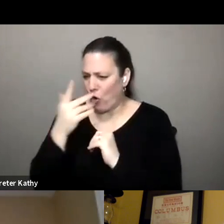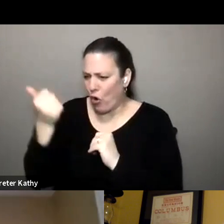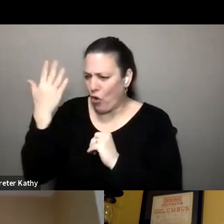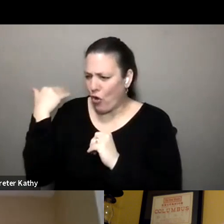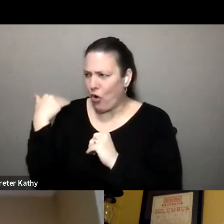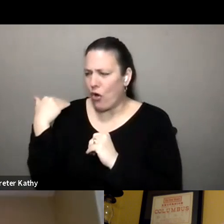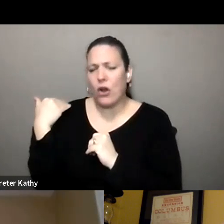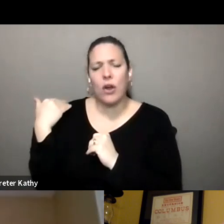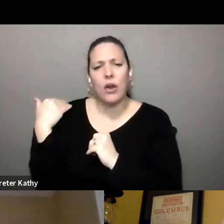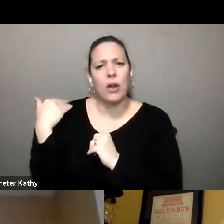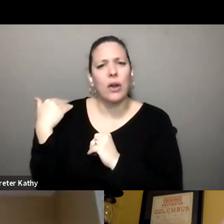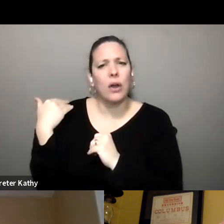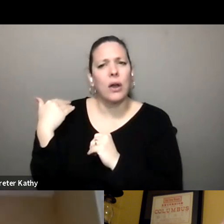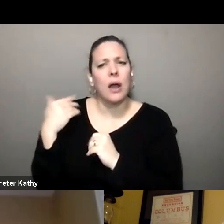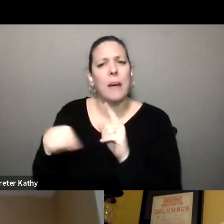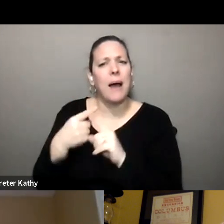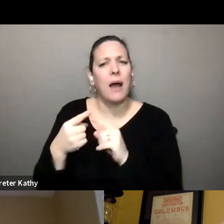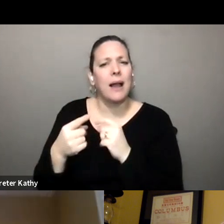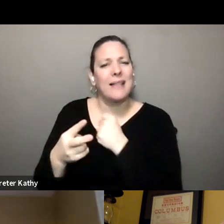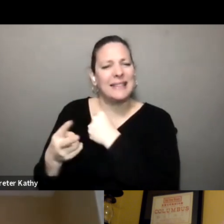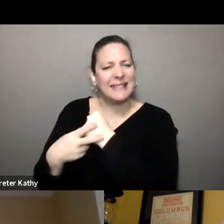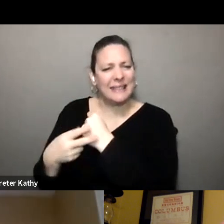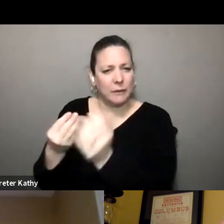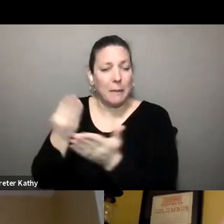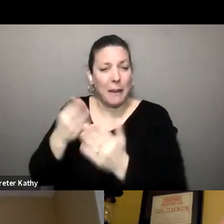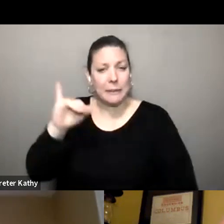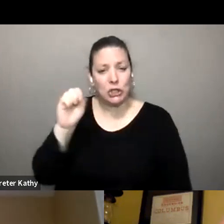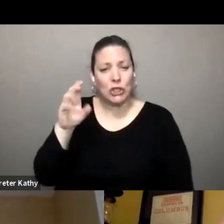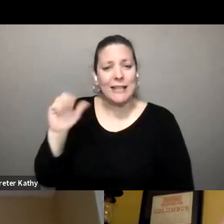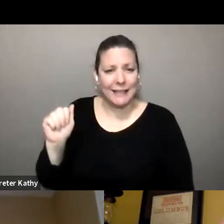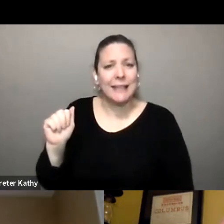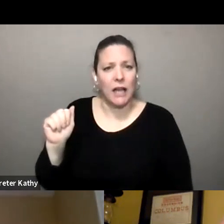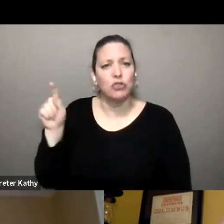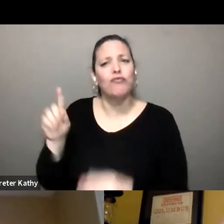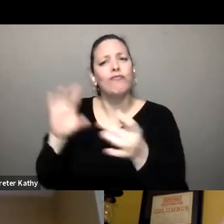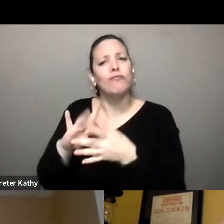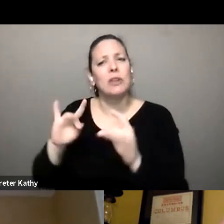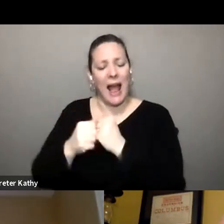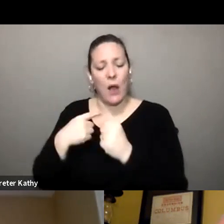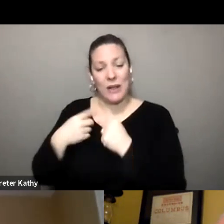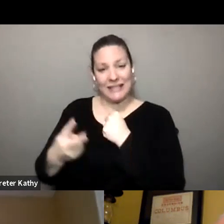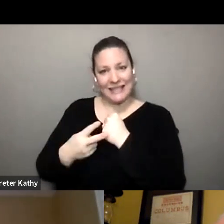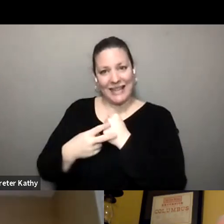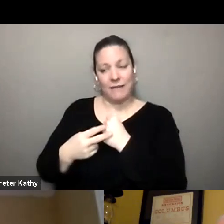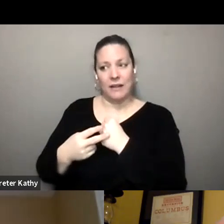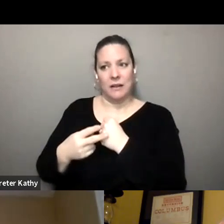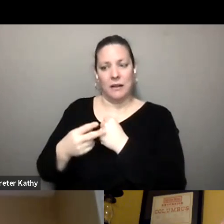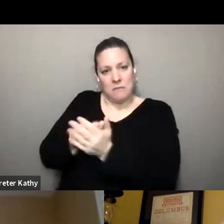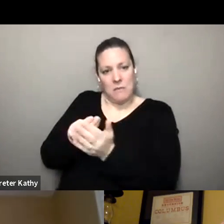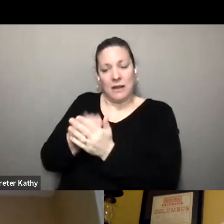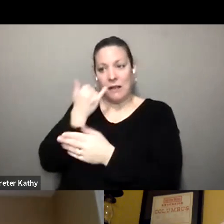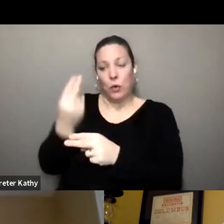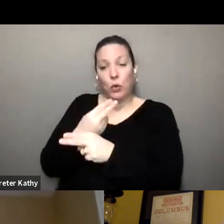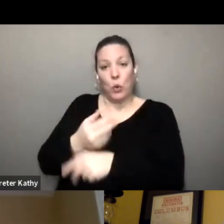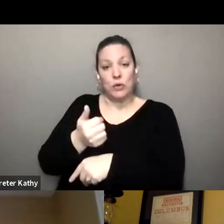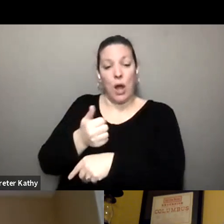uh the the savings and i think it might have been jessica talking about the uh the savings from using uh transit over